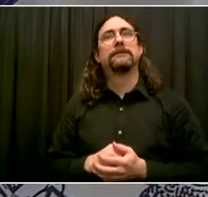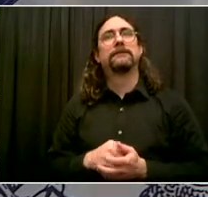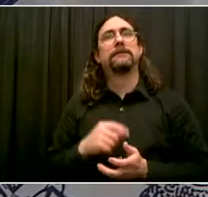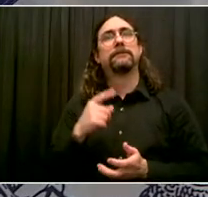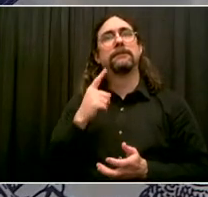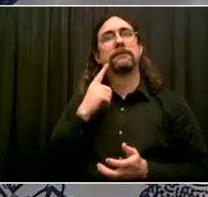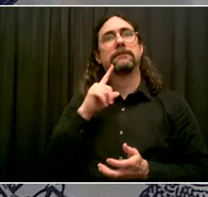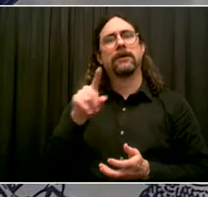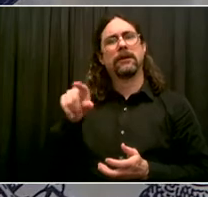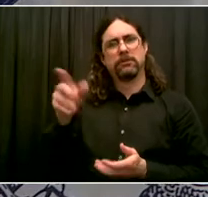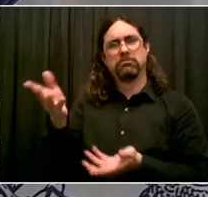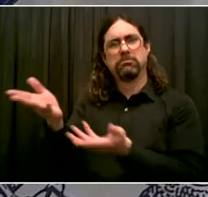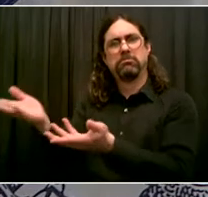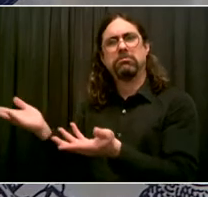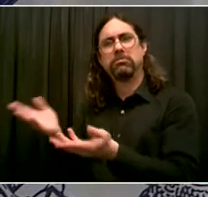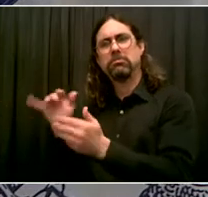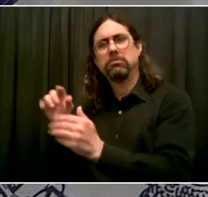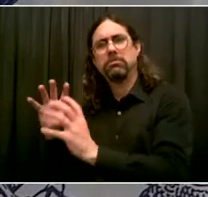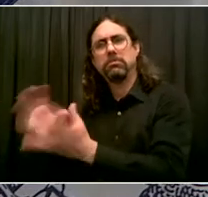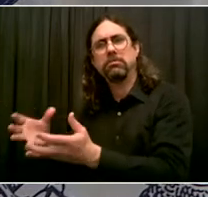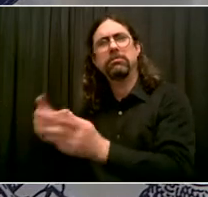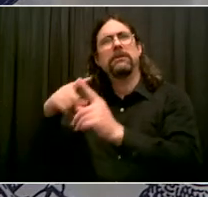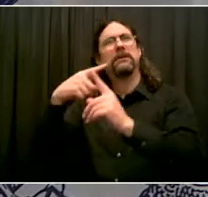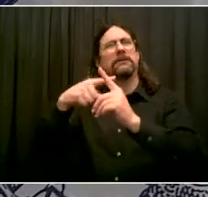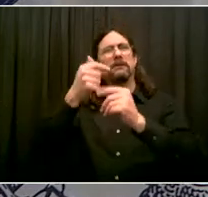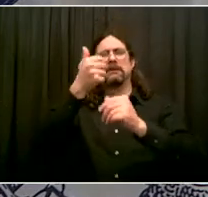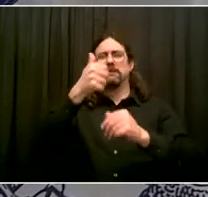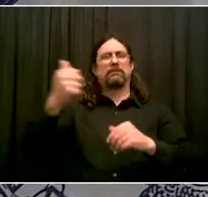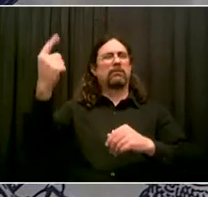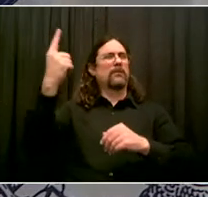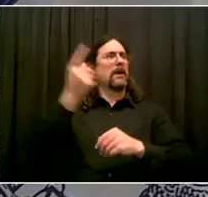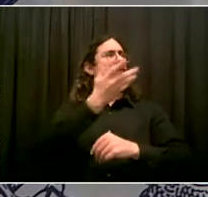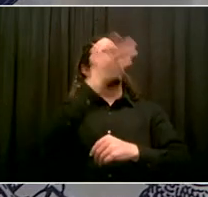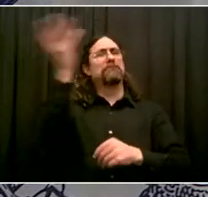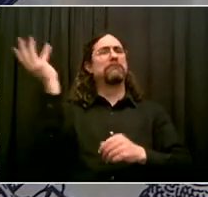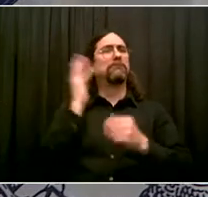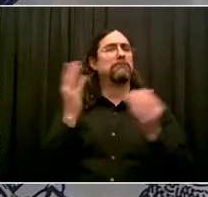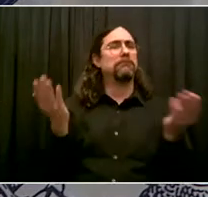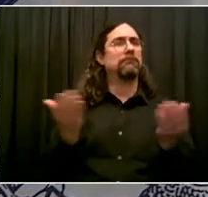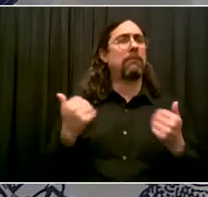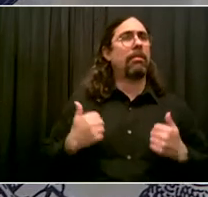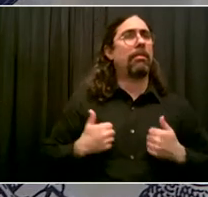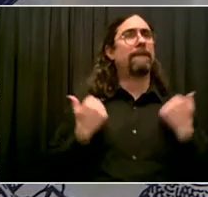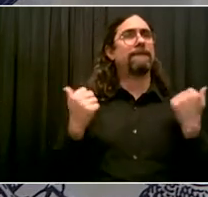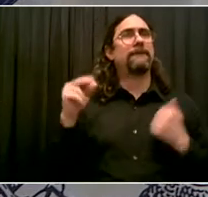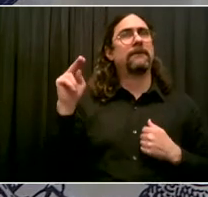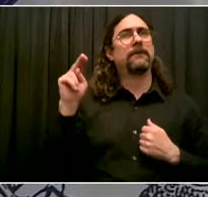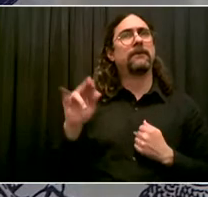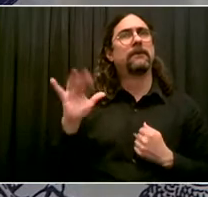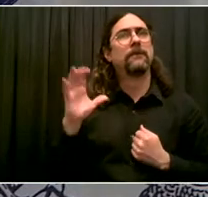seniors and to all members of Latino community. Let's help each other. Let's move forward together.